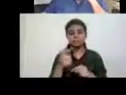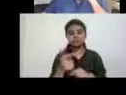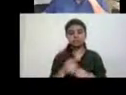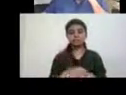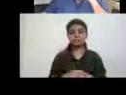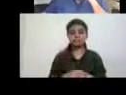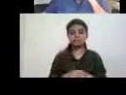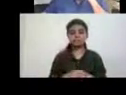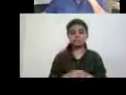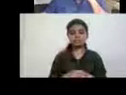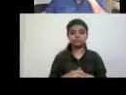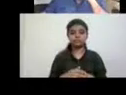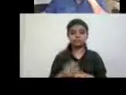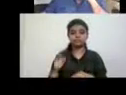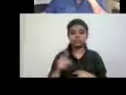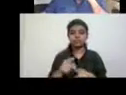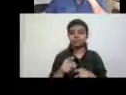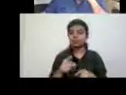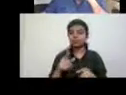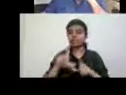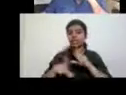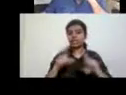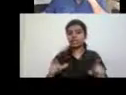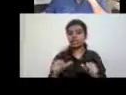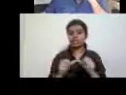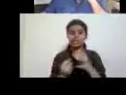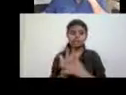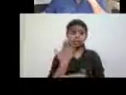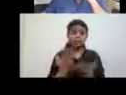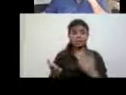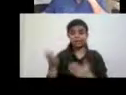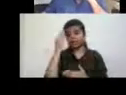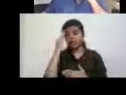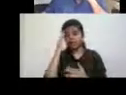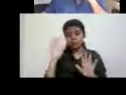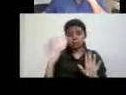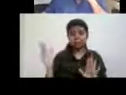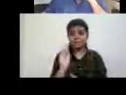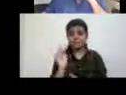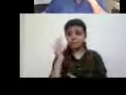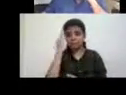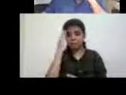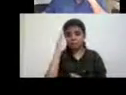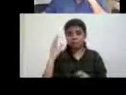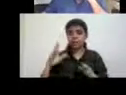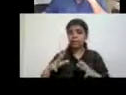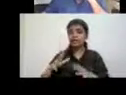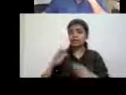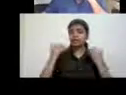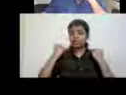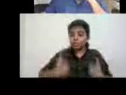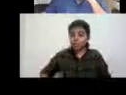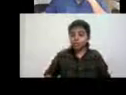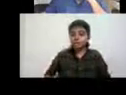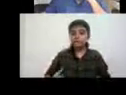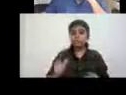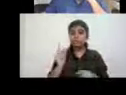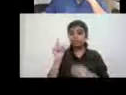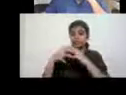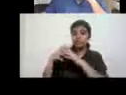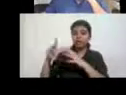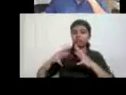So in the Modern Language Association, which some of you may know, is the largest organization of the humanities in the US.